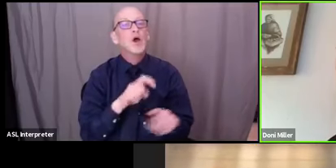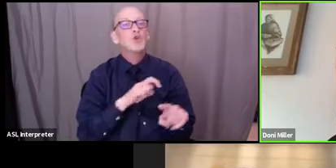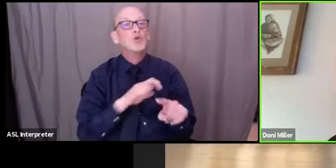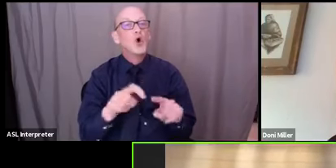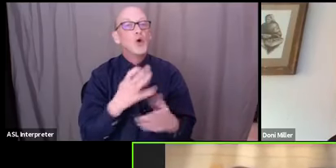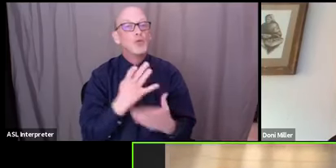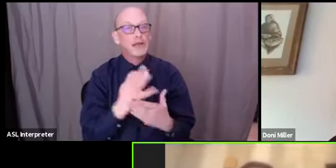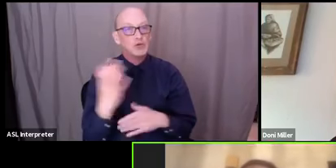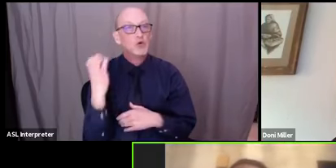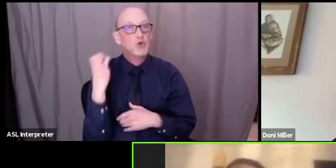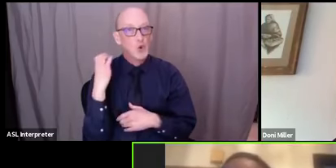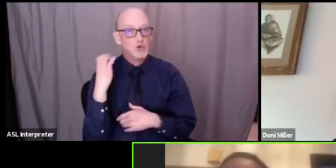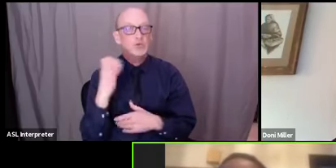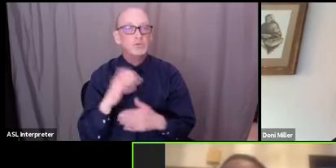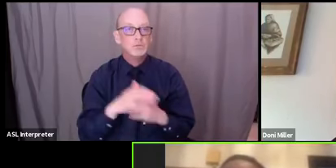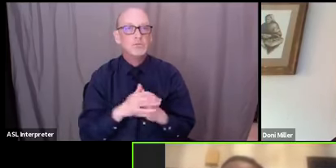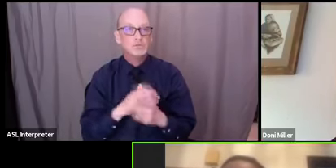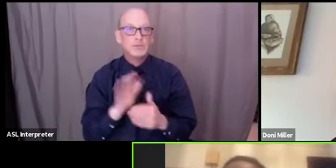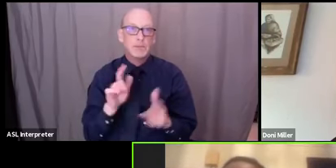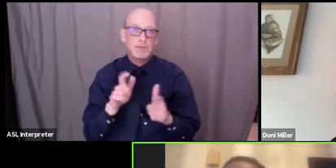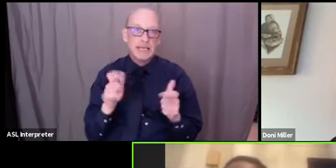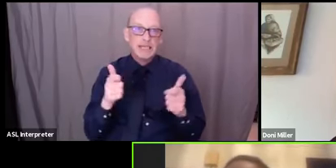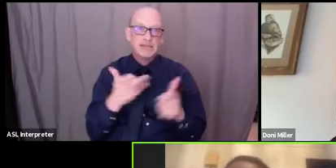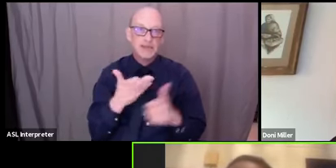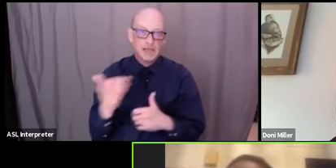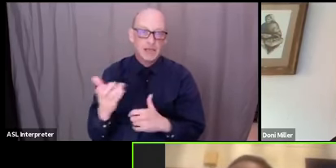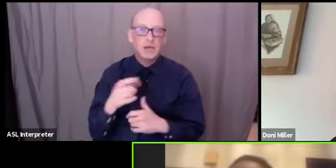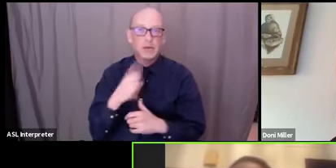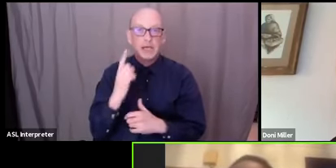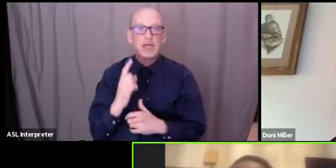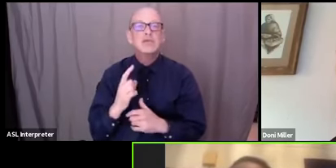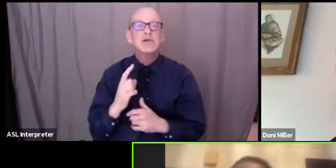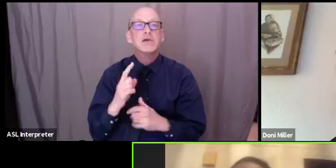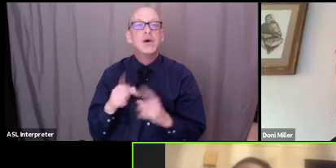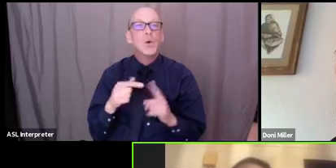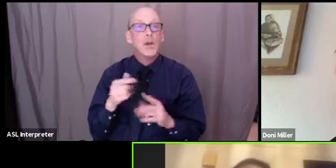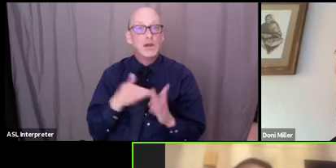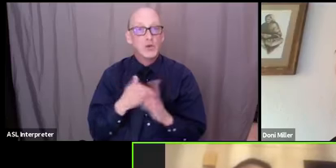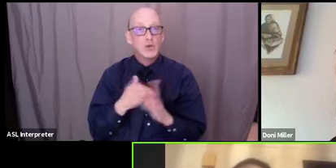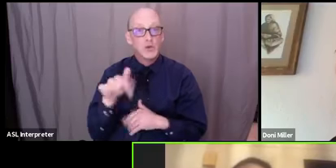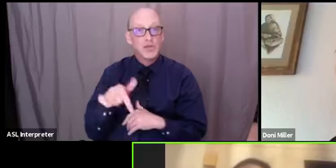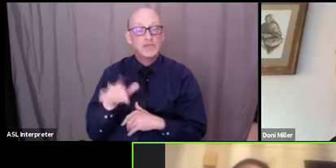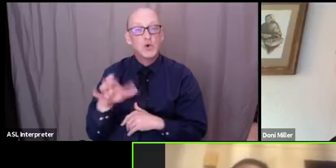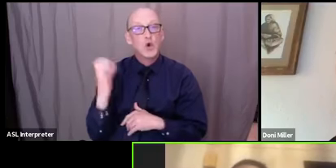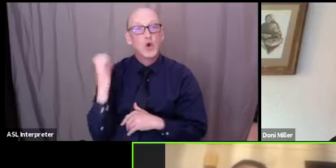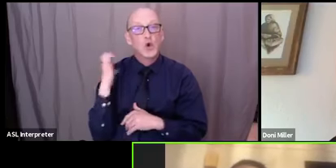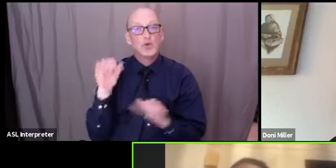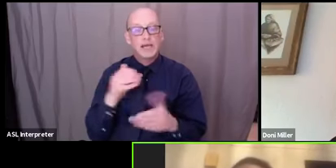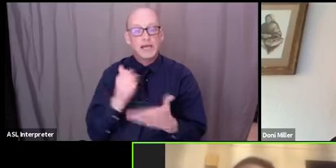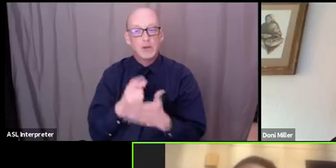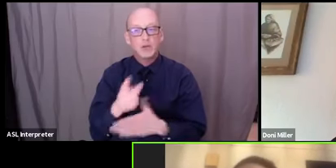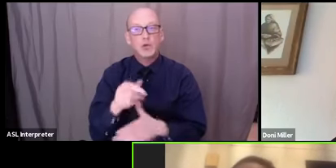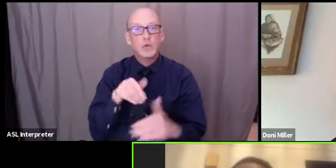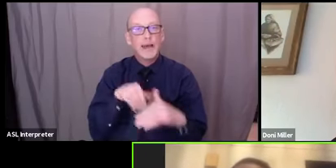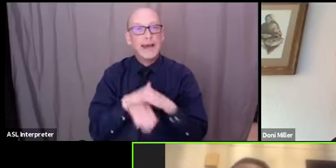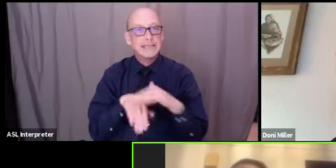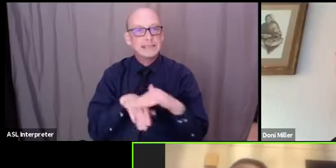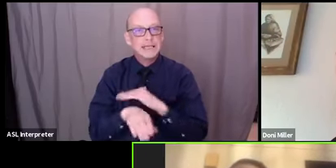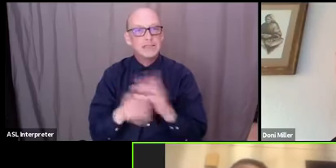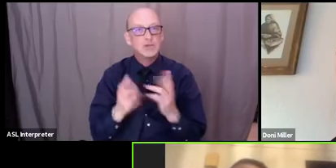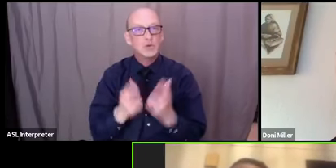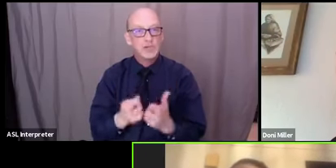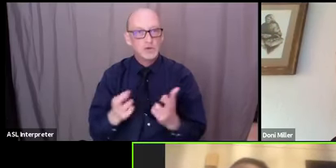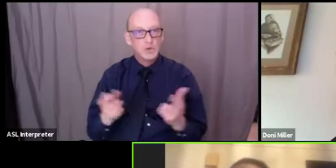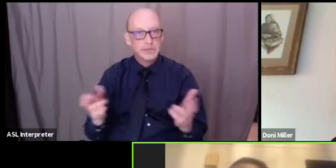um would be the biggest thing because while we're going through this your coach can help you access resources